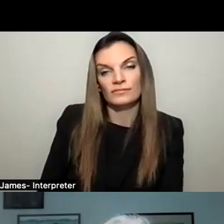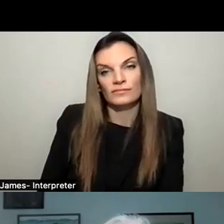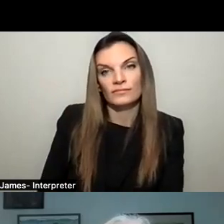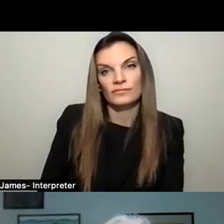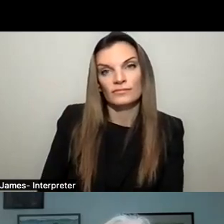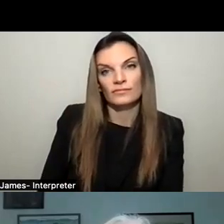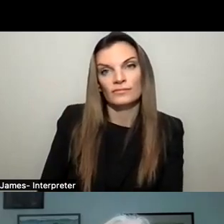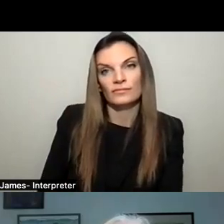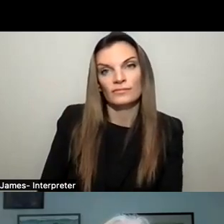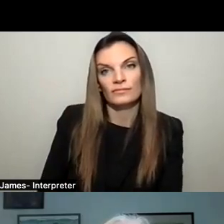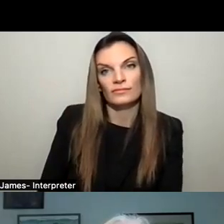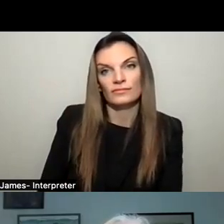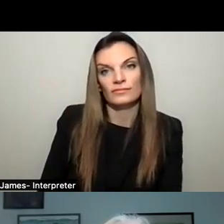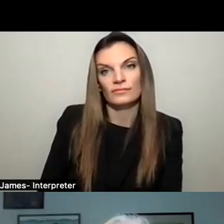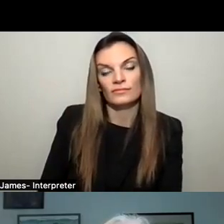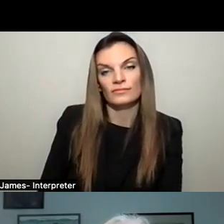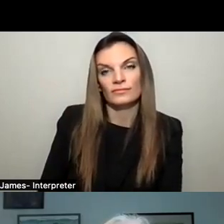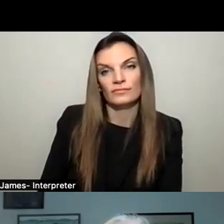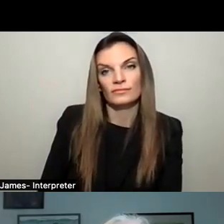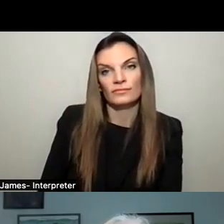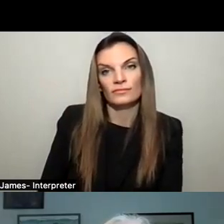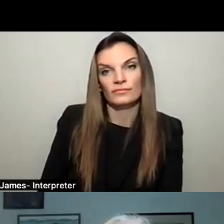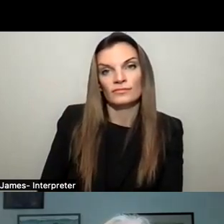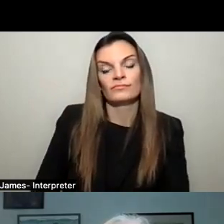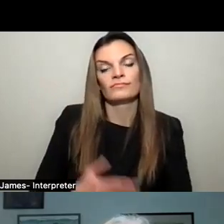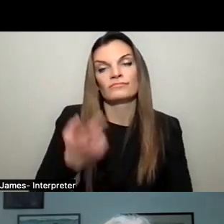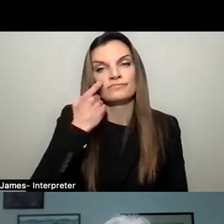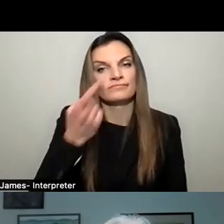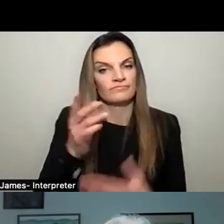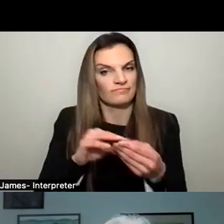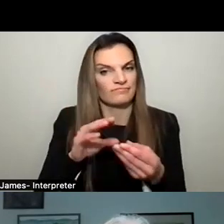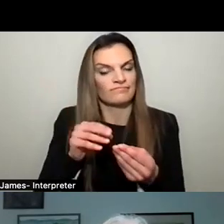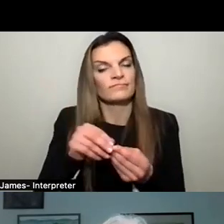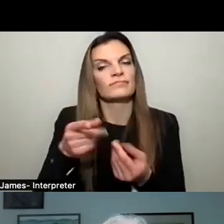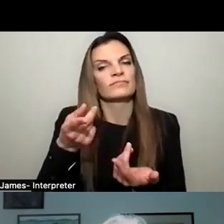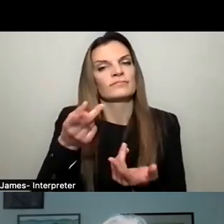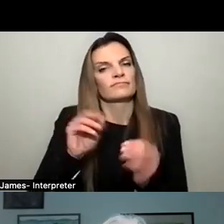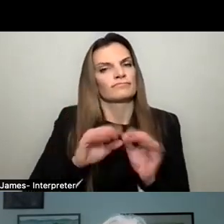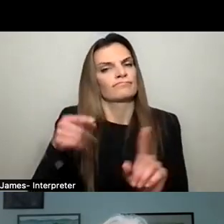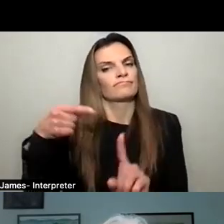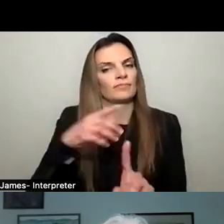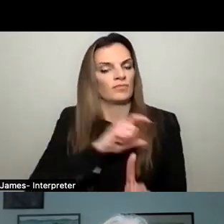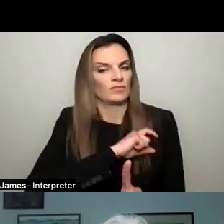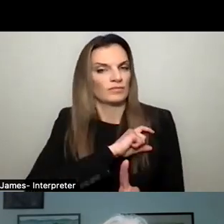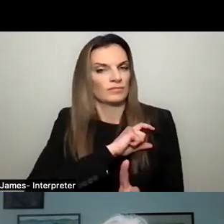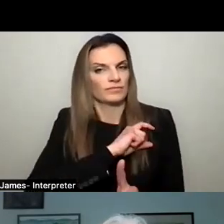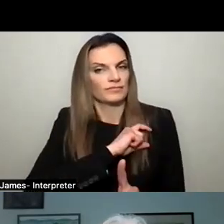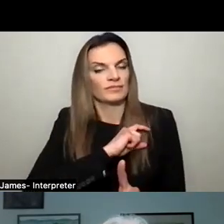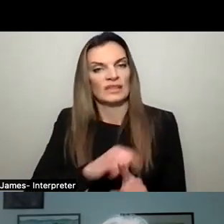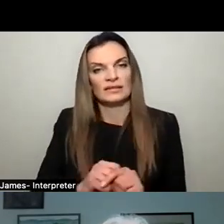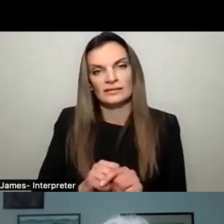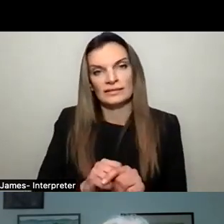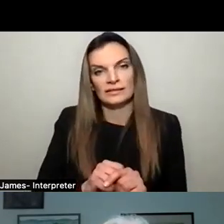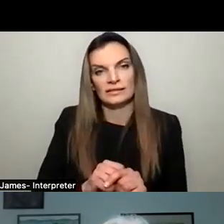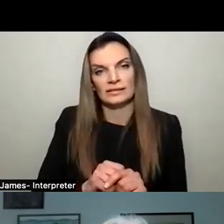things, um, you mentioned are, um, things that would be enforced by our police department. Um, and others are part of a